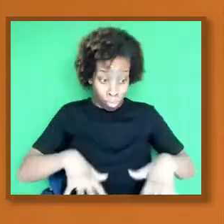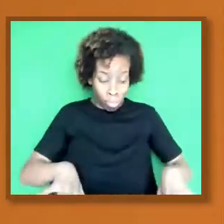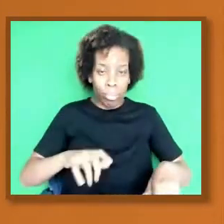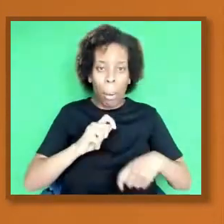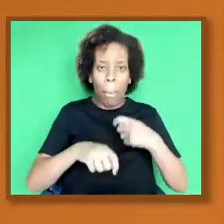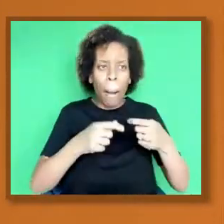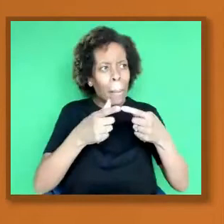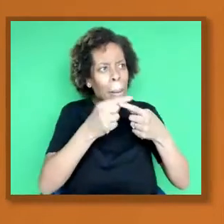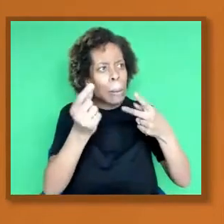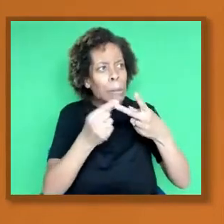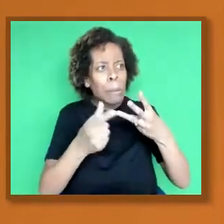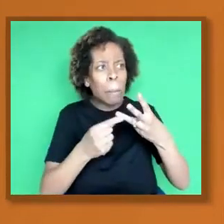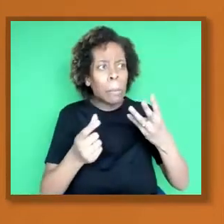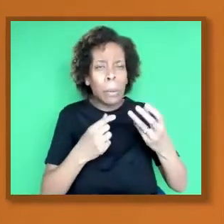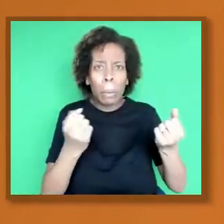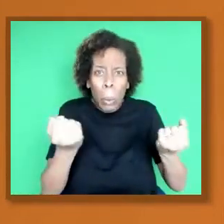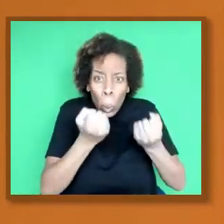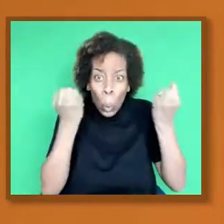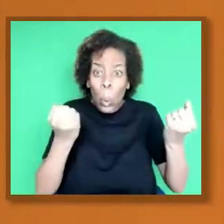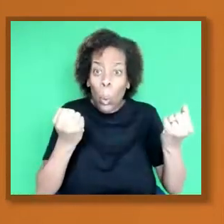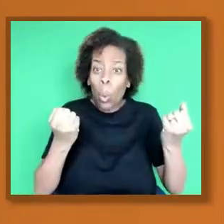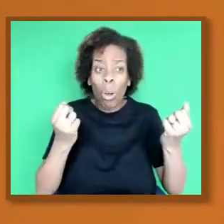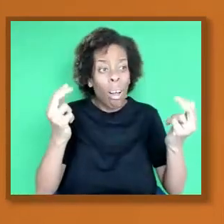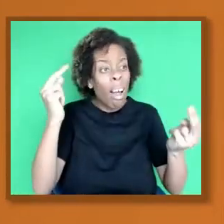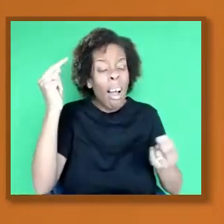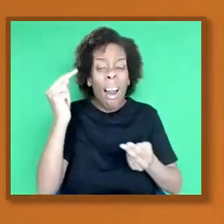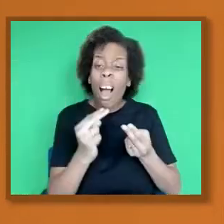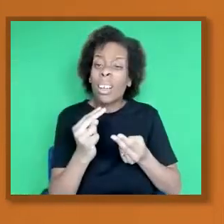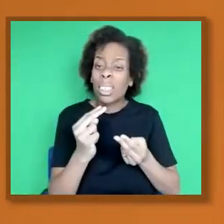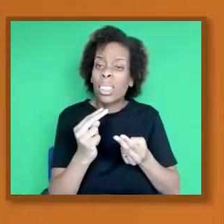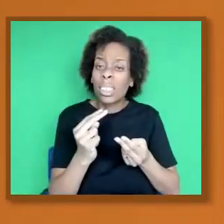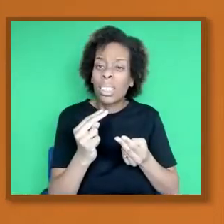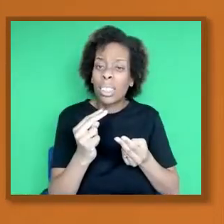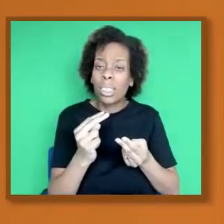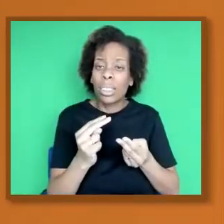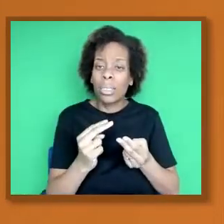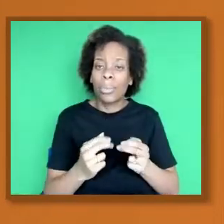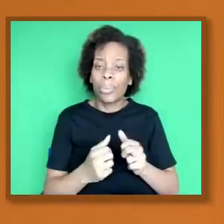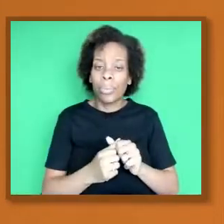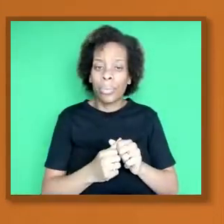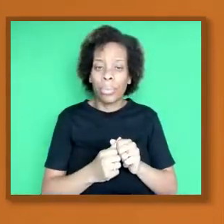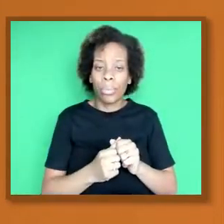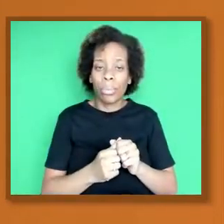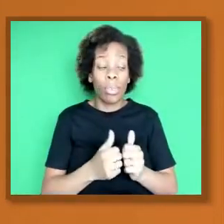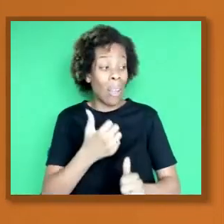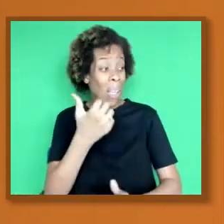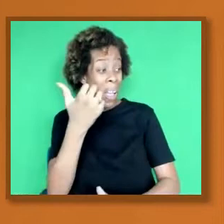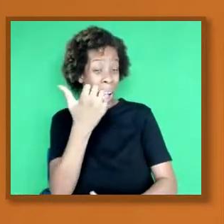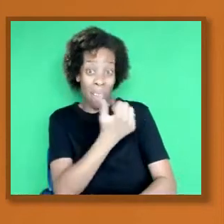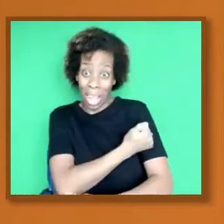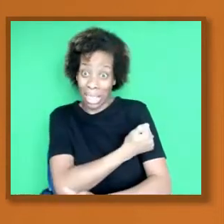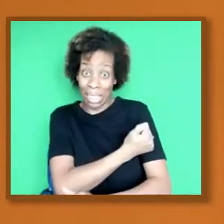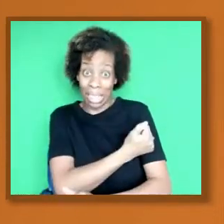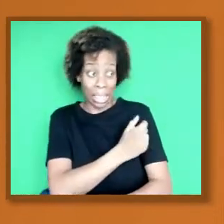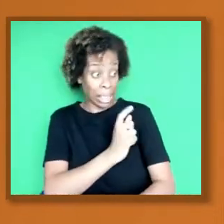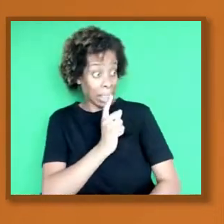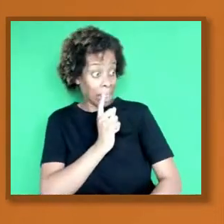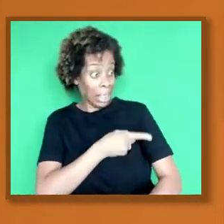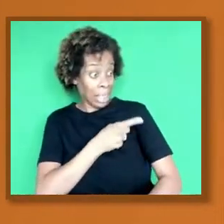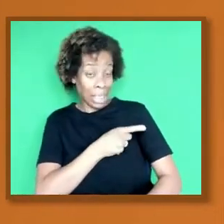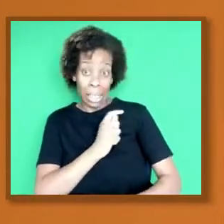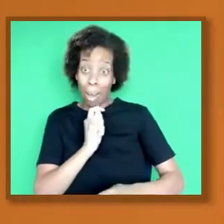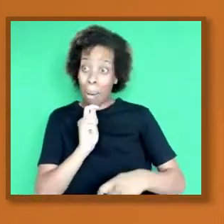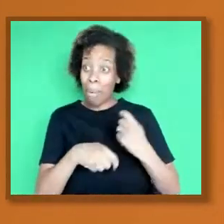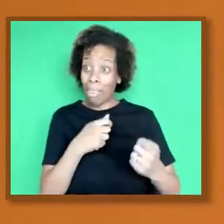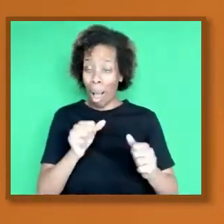get, okay? So, the vaccine itself will not prevent you from getting